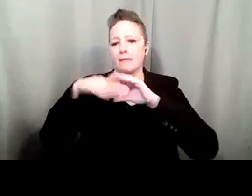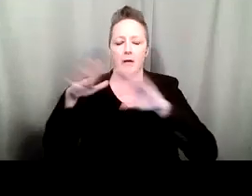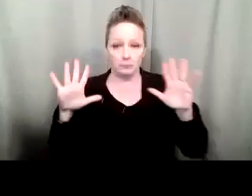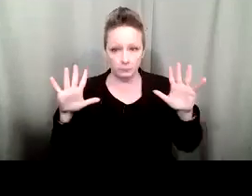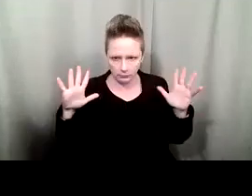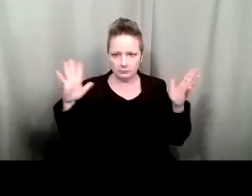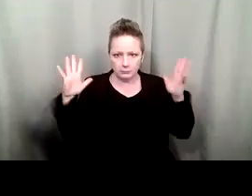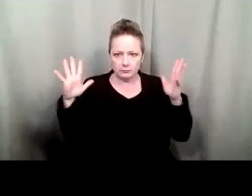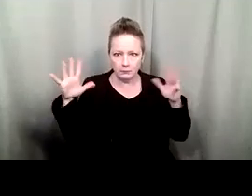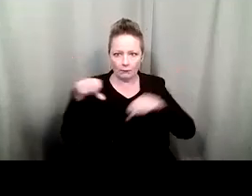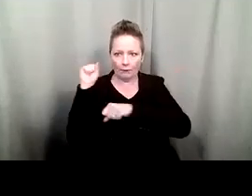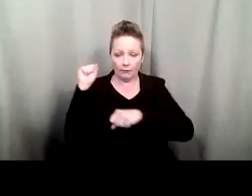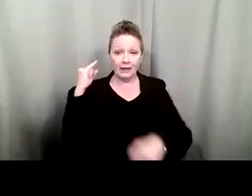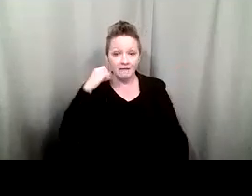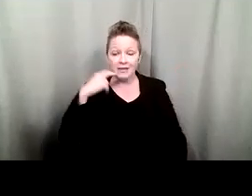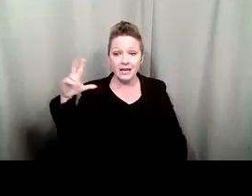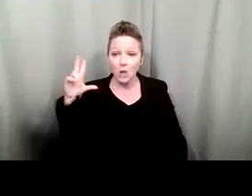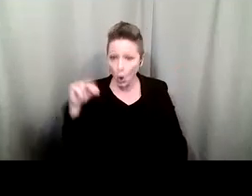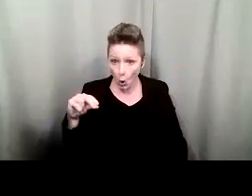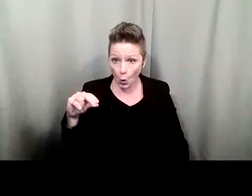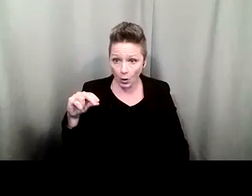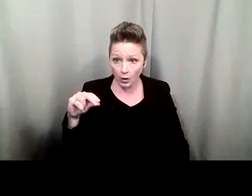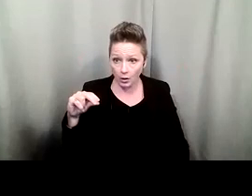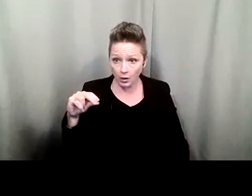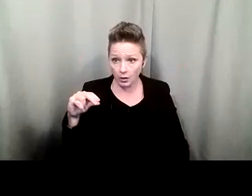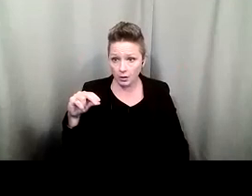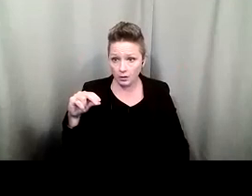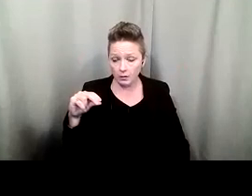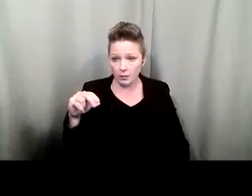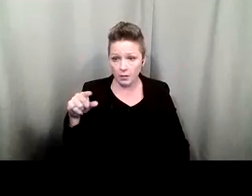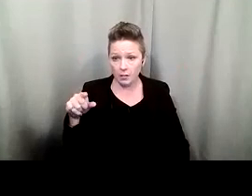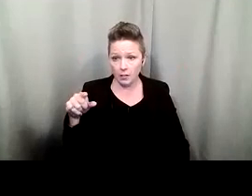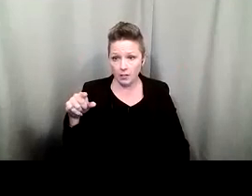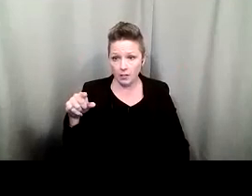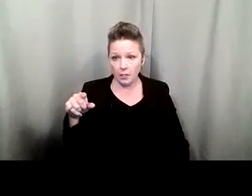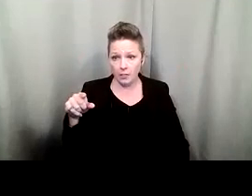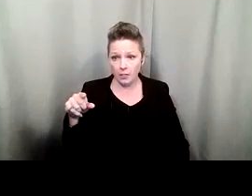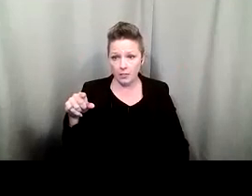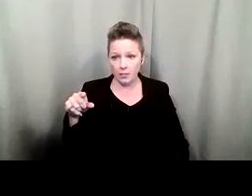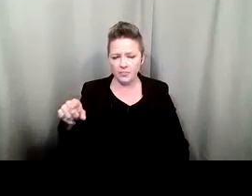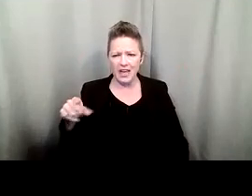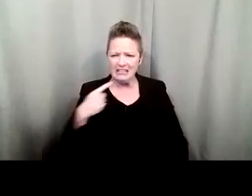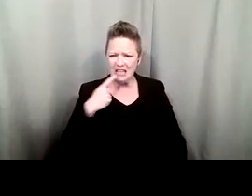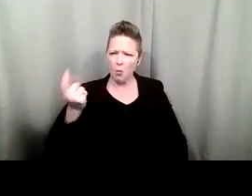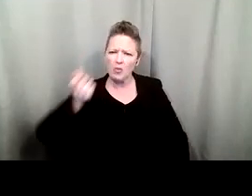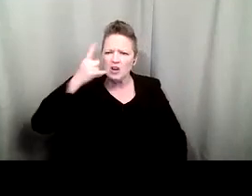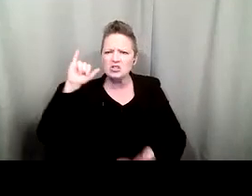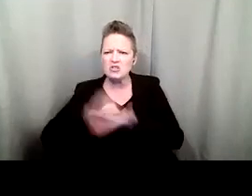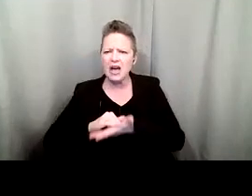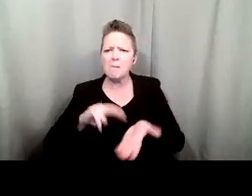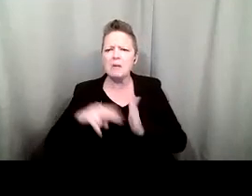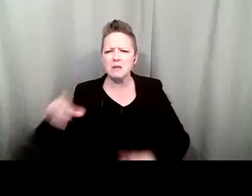nothing. If they say no, then, well, they understood that, so they're lying.